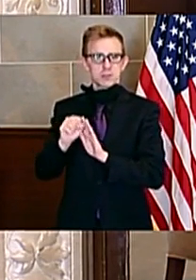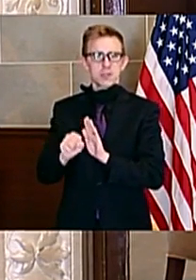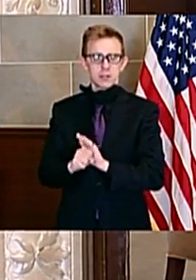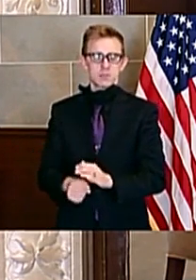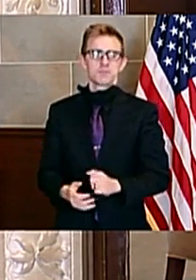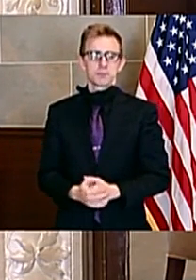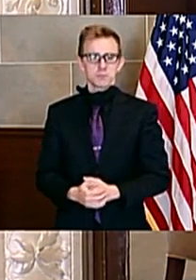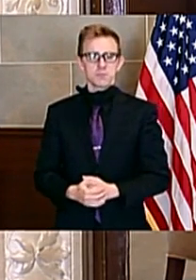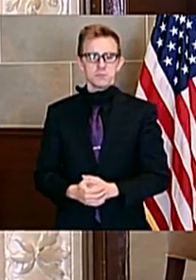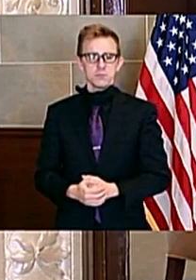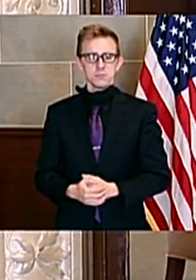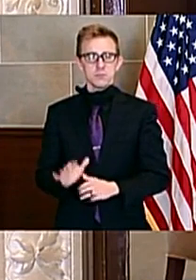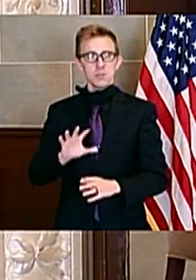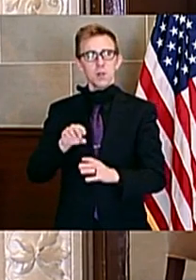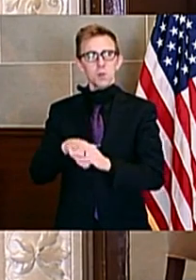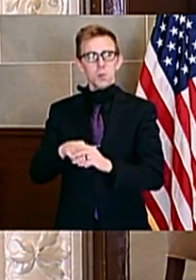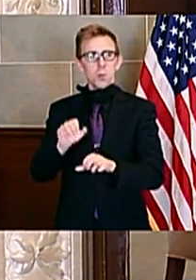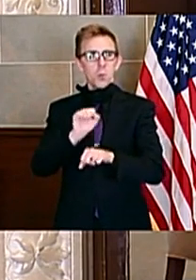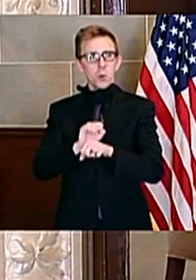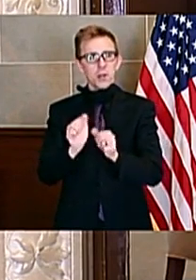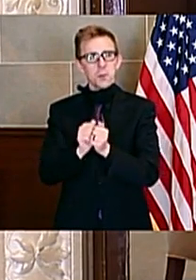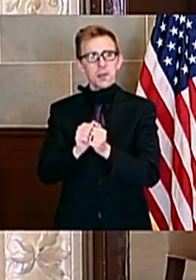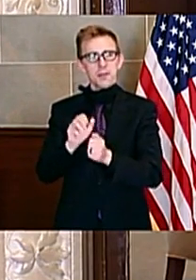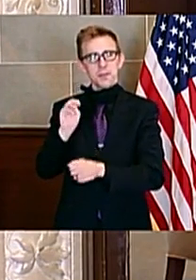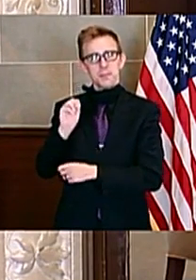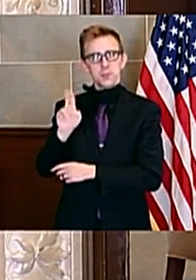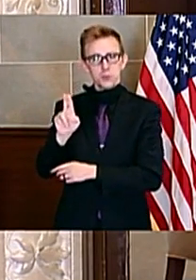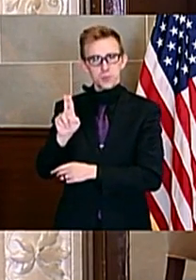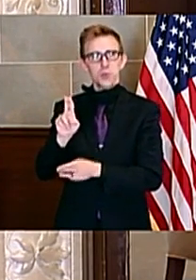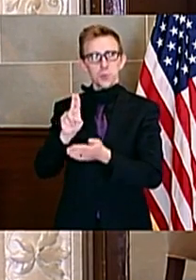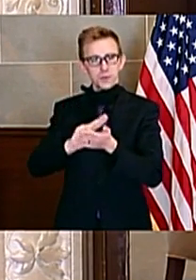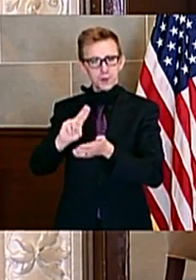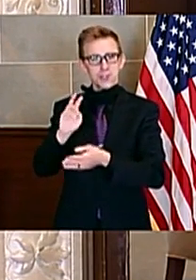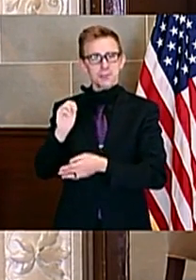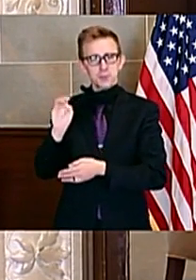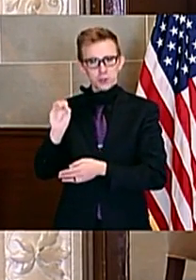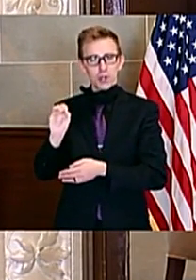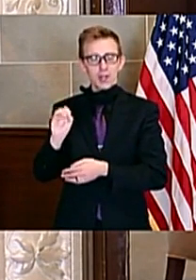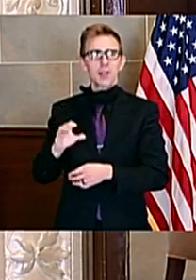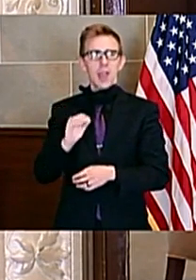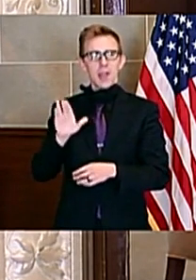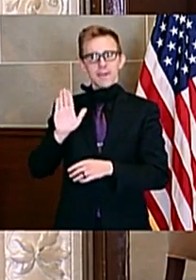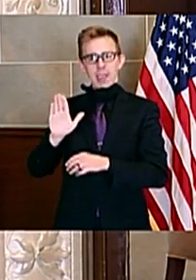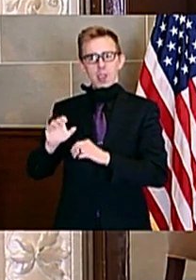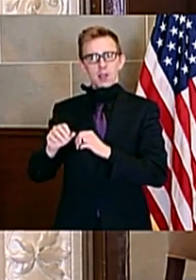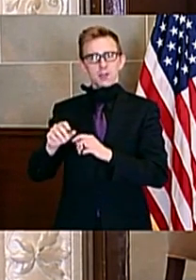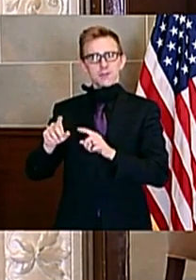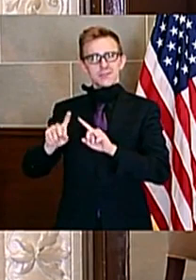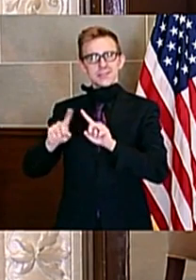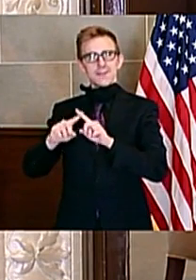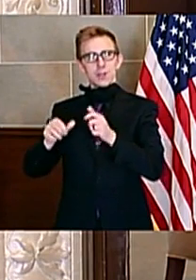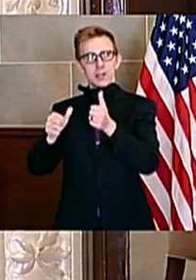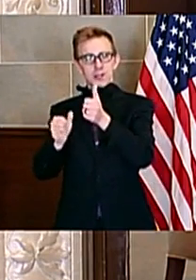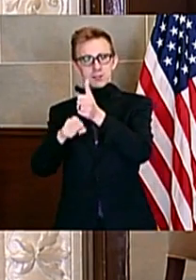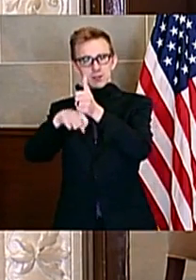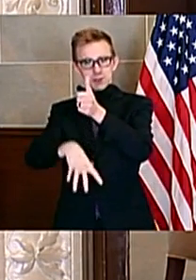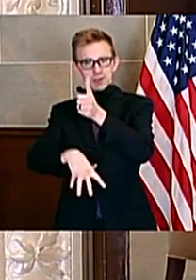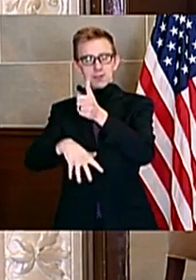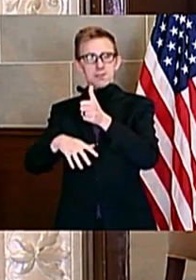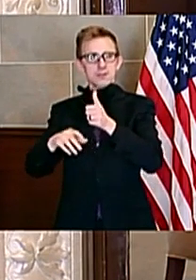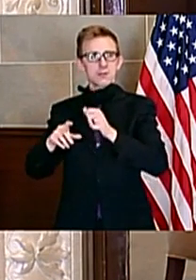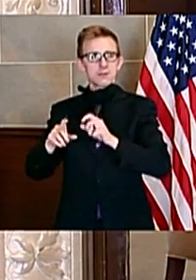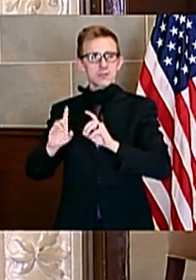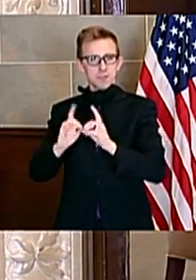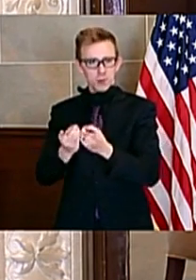And that would include examples like working with the University of Missouri and its extension in healthcare services to provide training to temporary healthcare